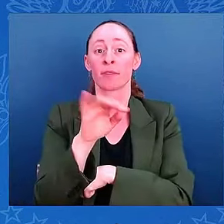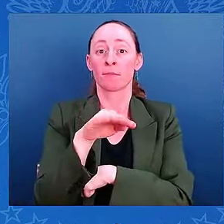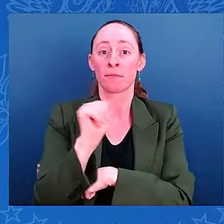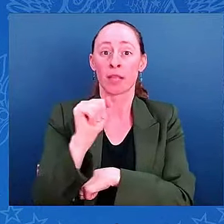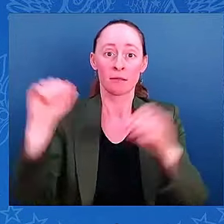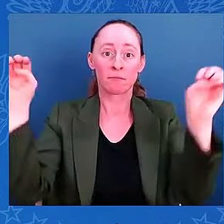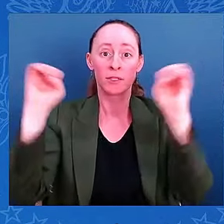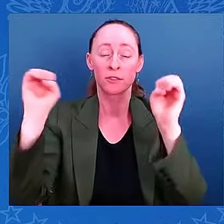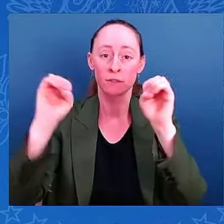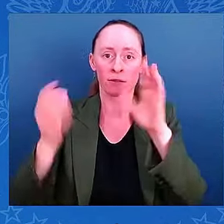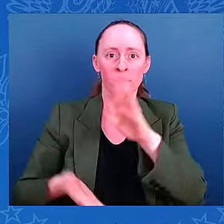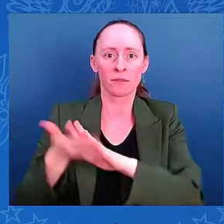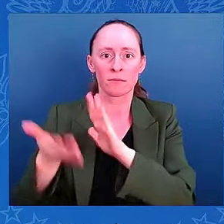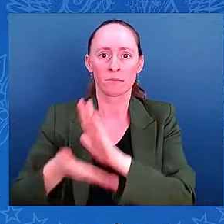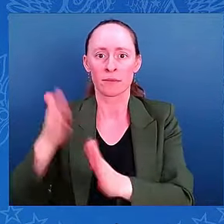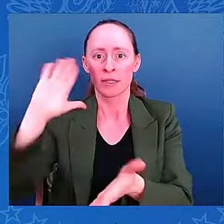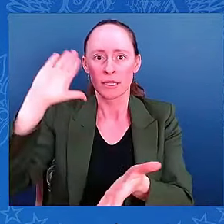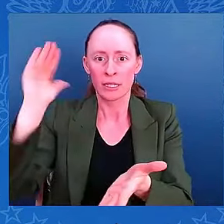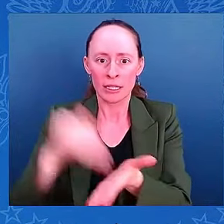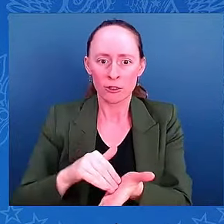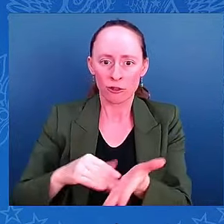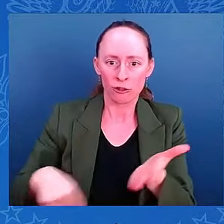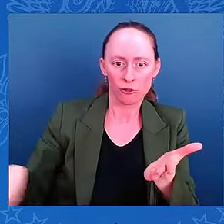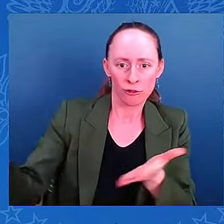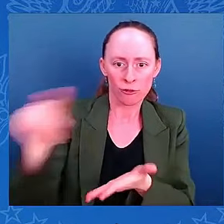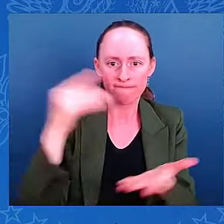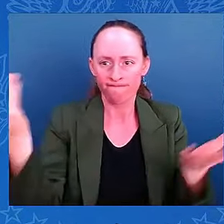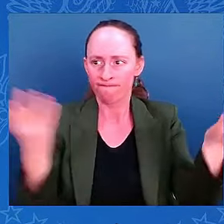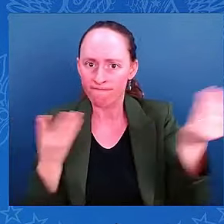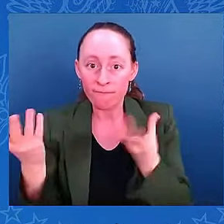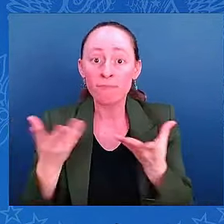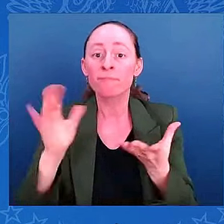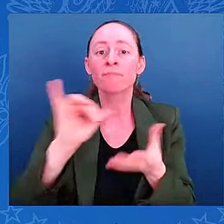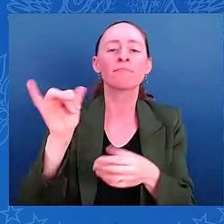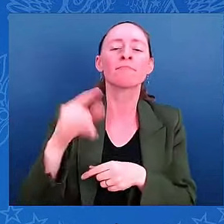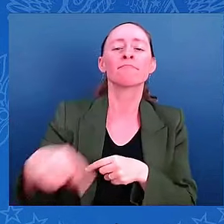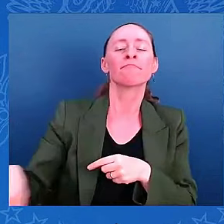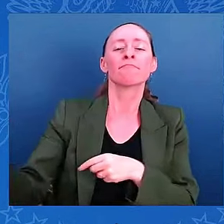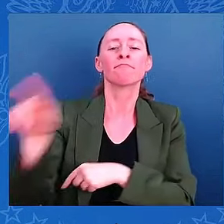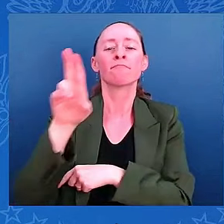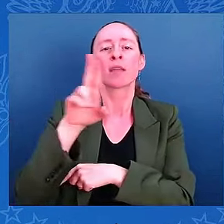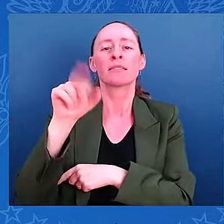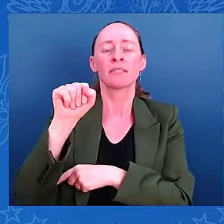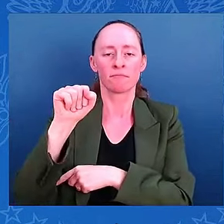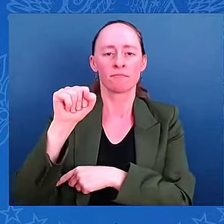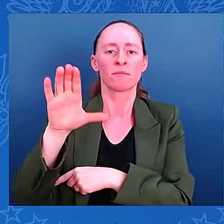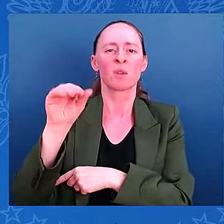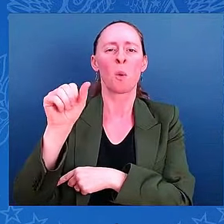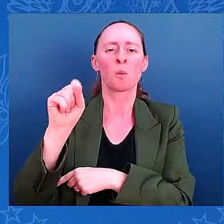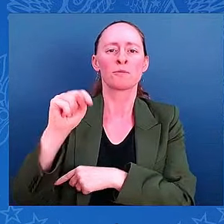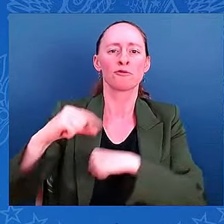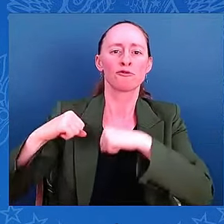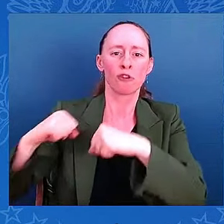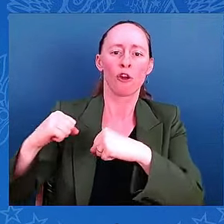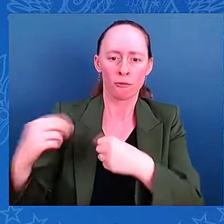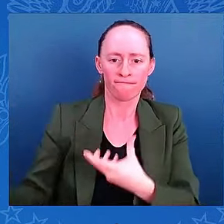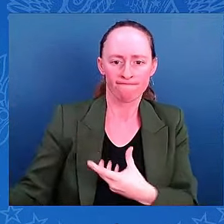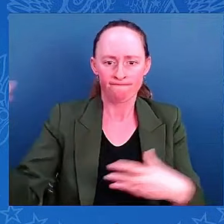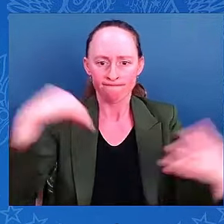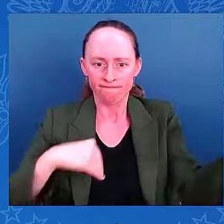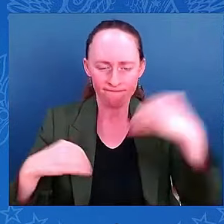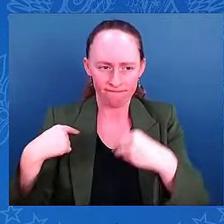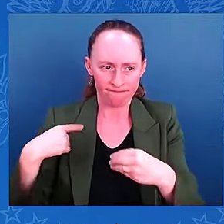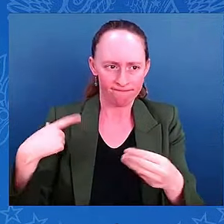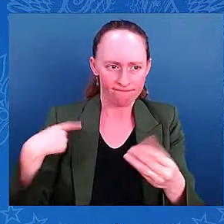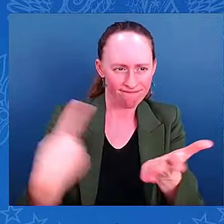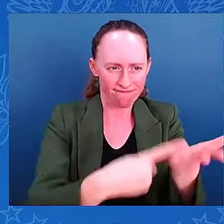embedded with the U.S. Coast Guard District 7 to really help out with these decisions to make sure they're right there to answer the questions as they come up.